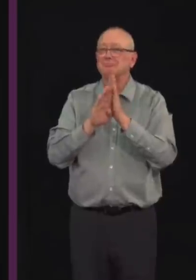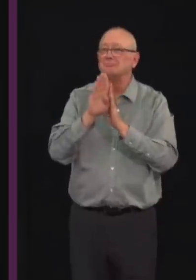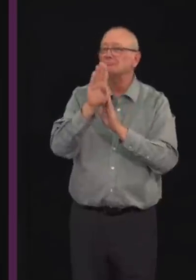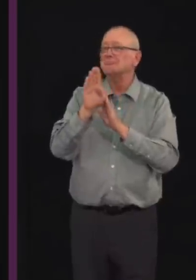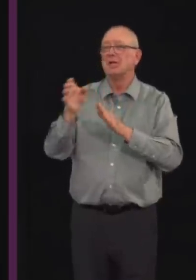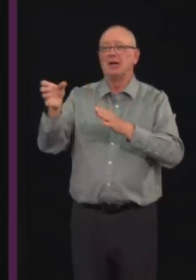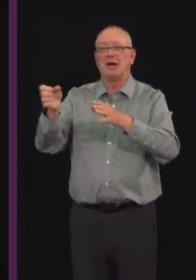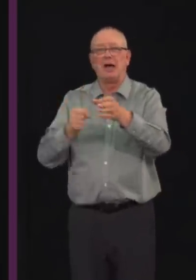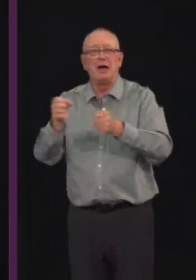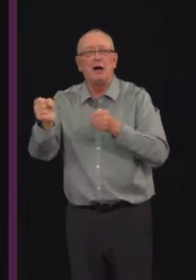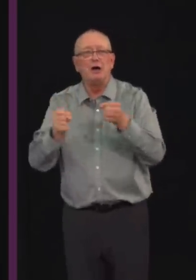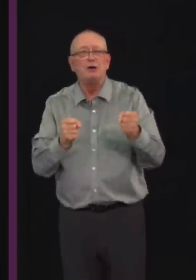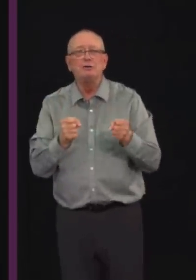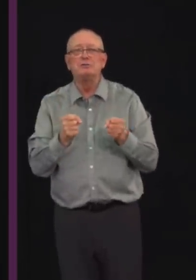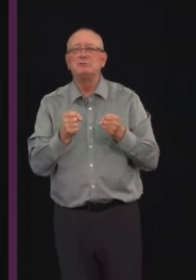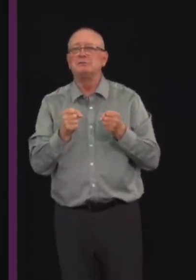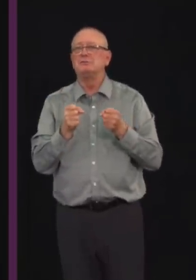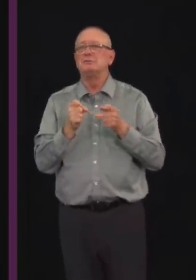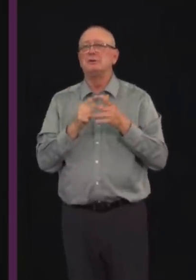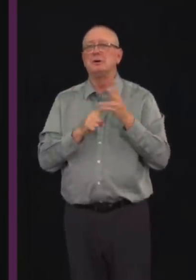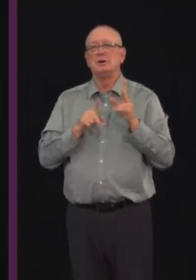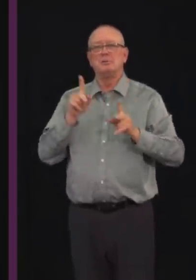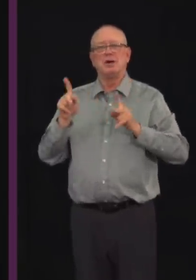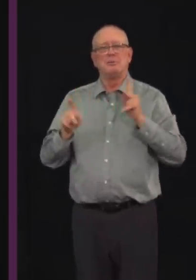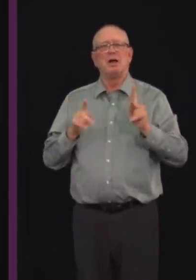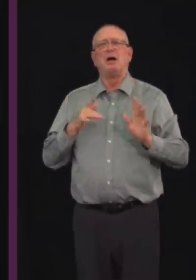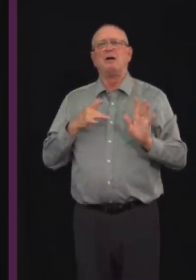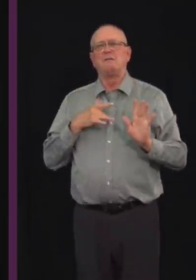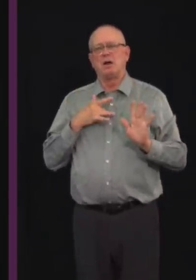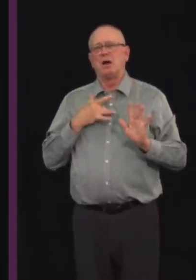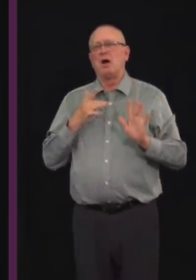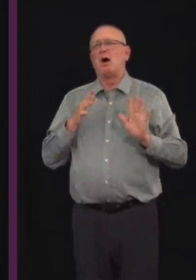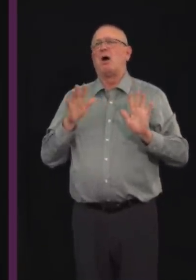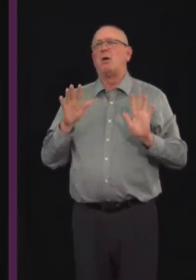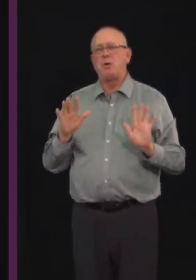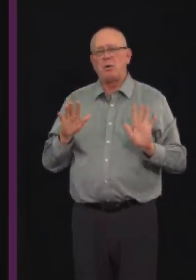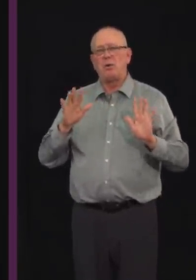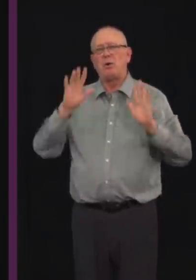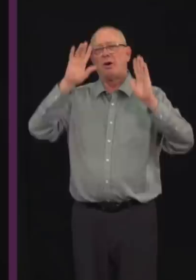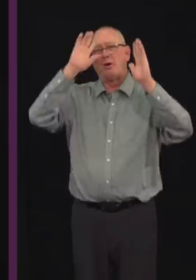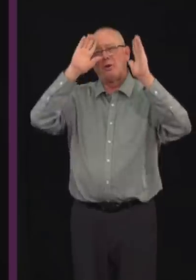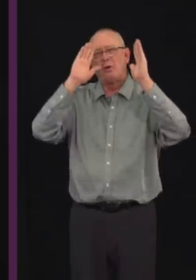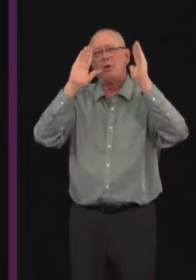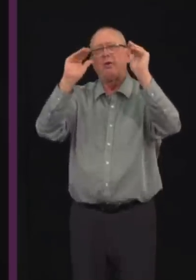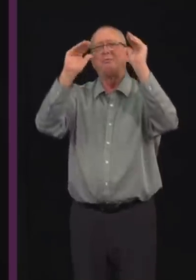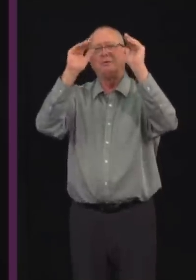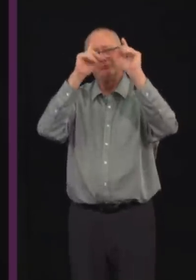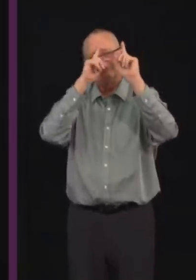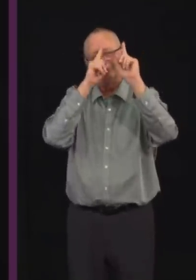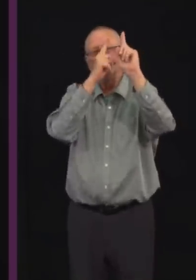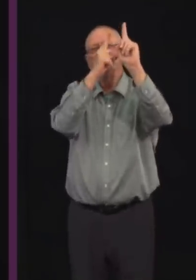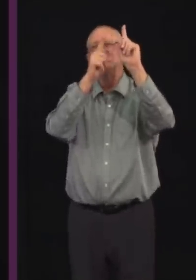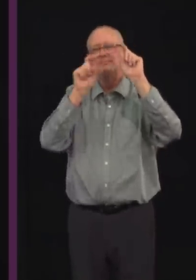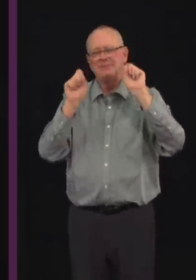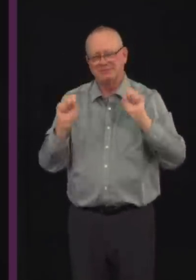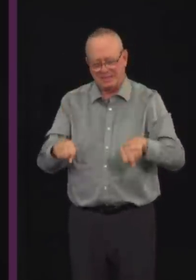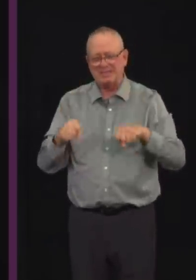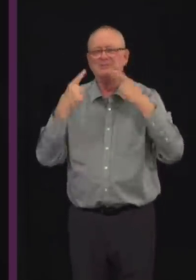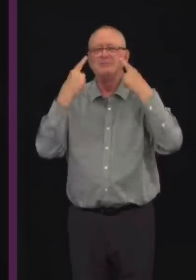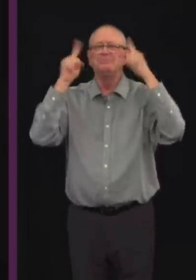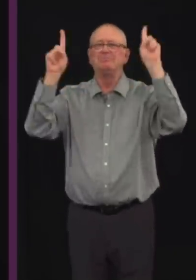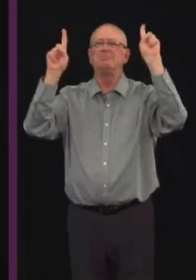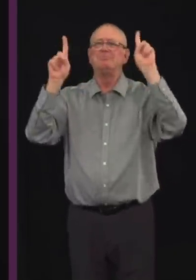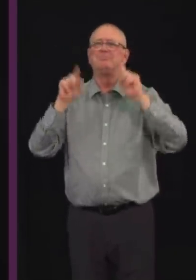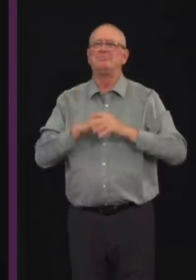again. And hope will be restored even for those who today despair for the future. I'll close by congratulating